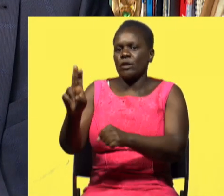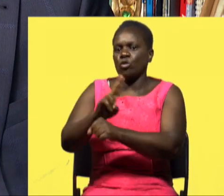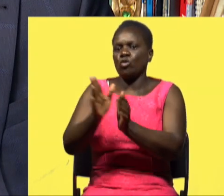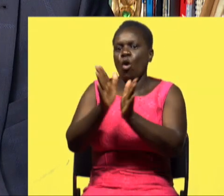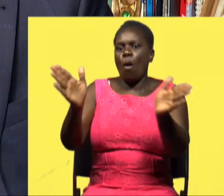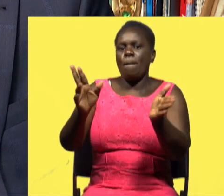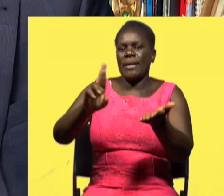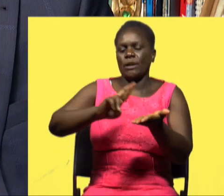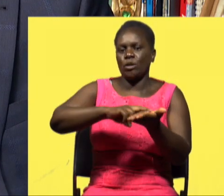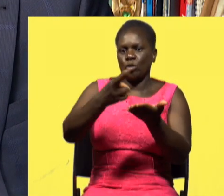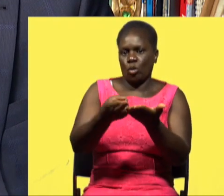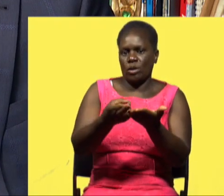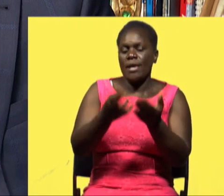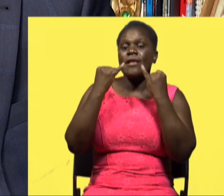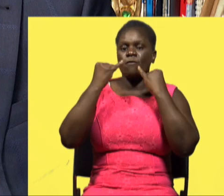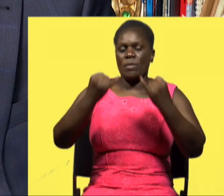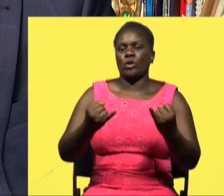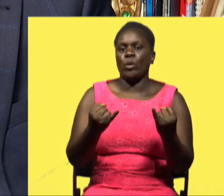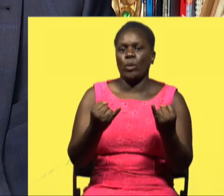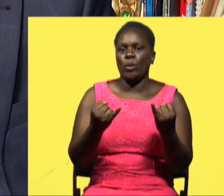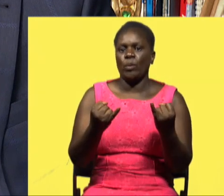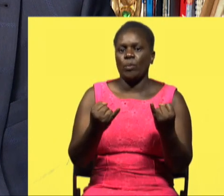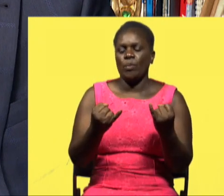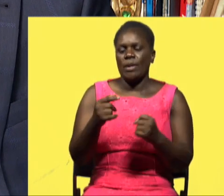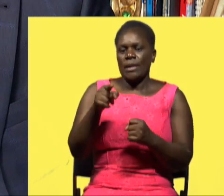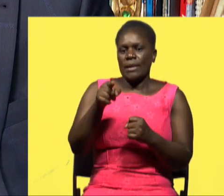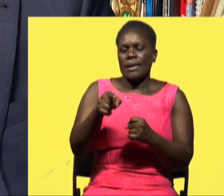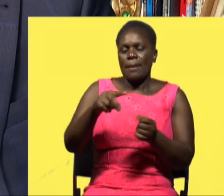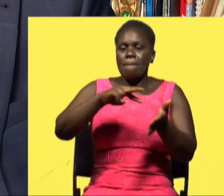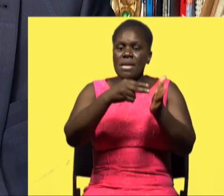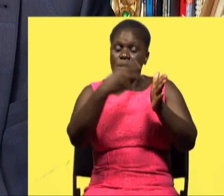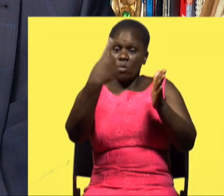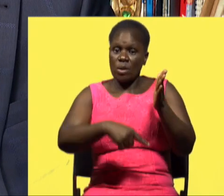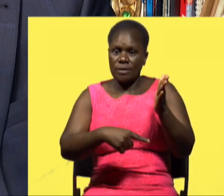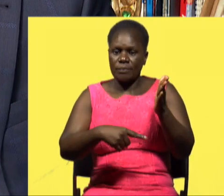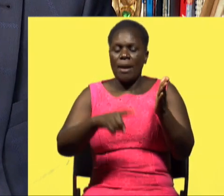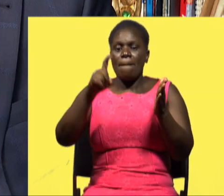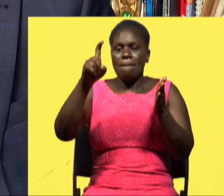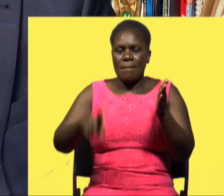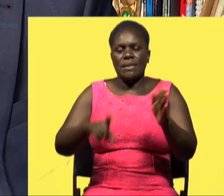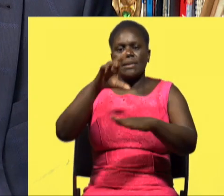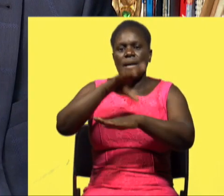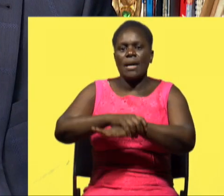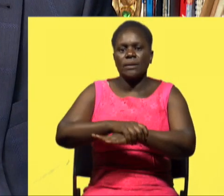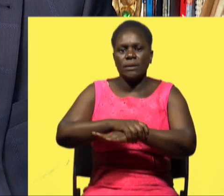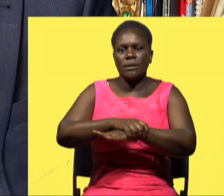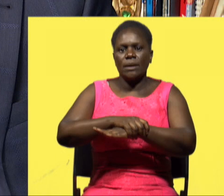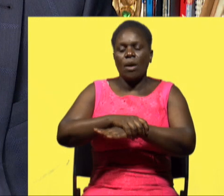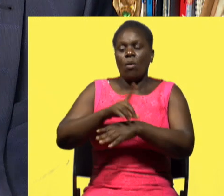to use uh open source uh you know information so that meant that uh we had to get